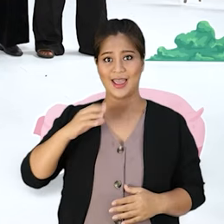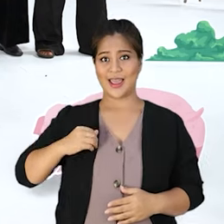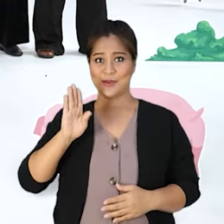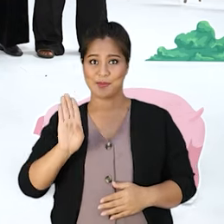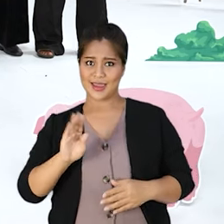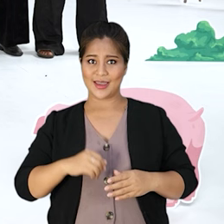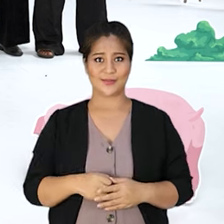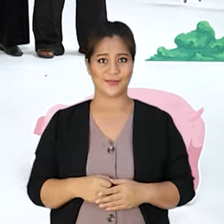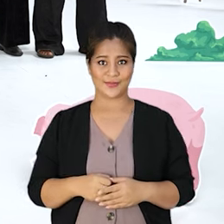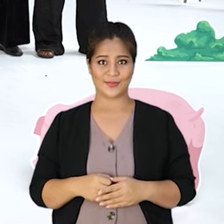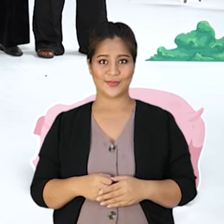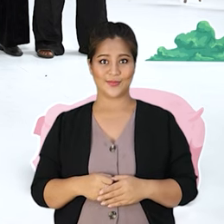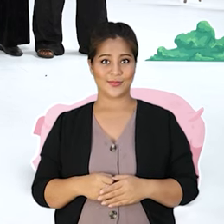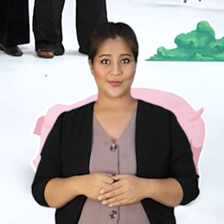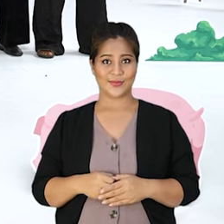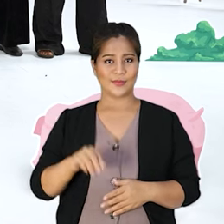and B?